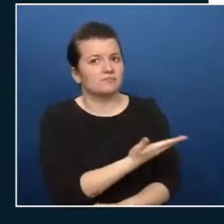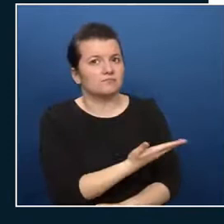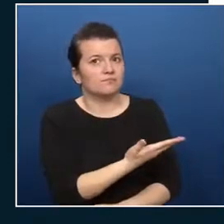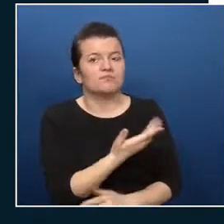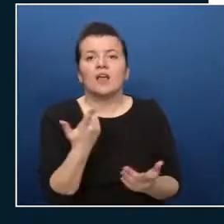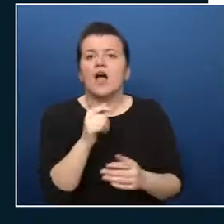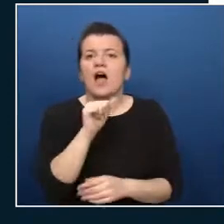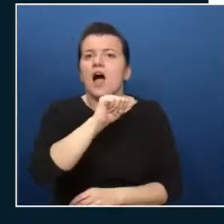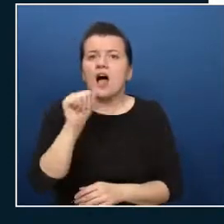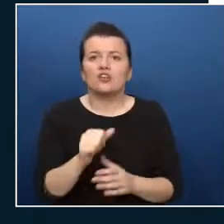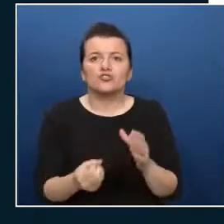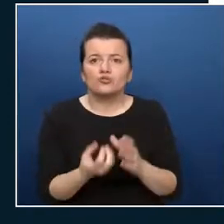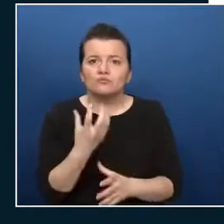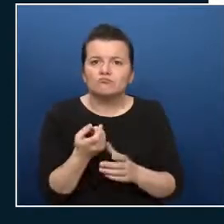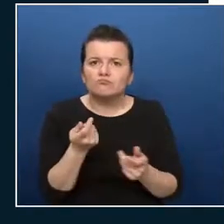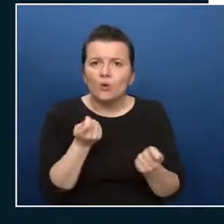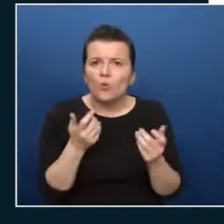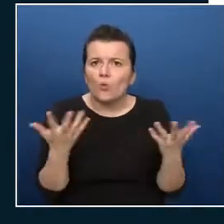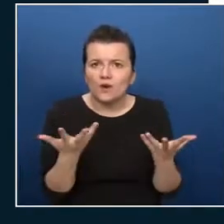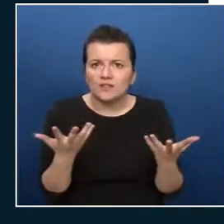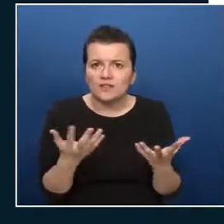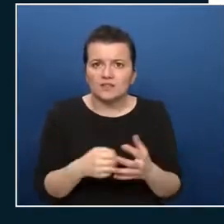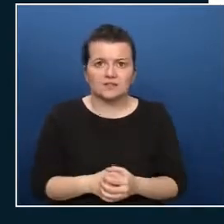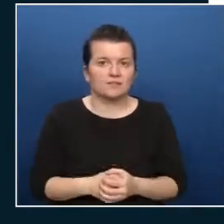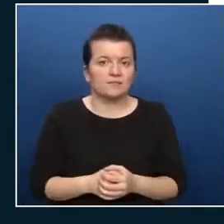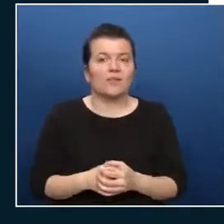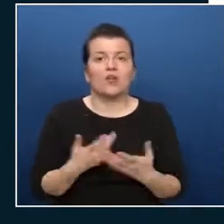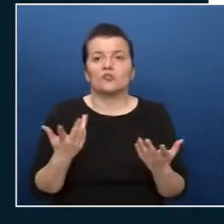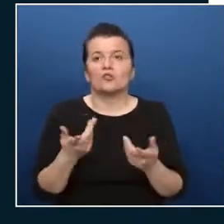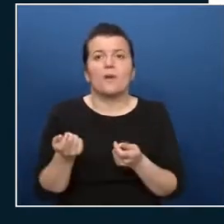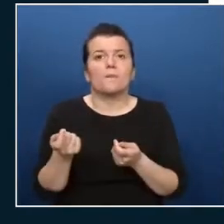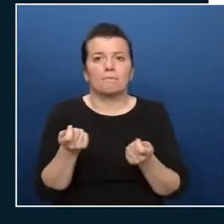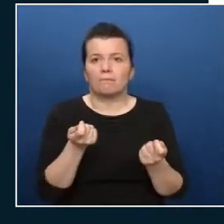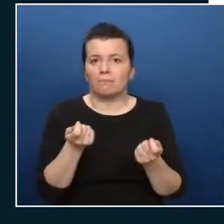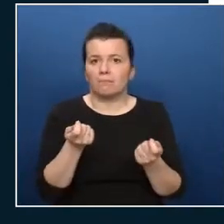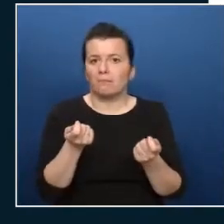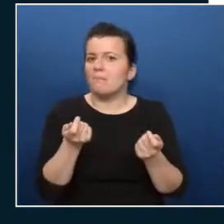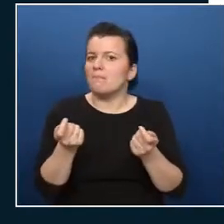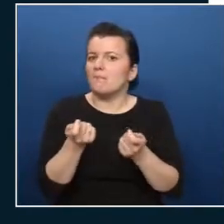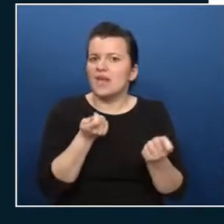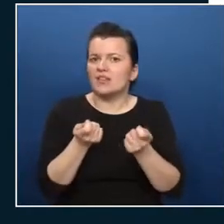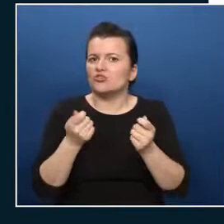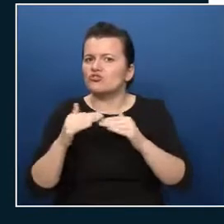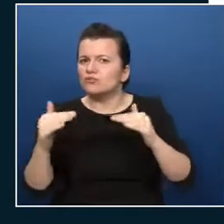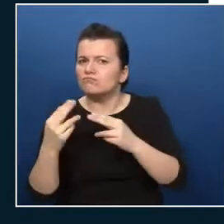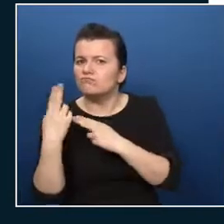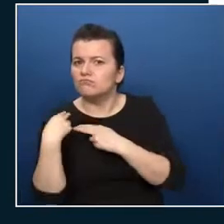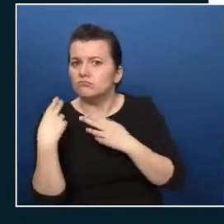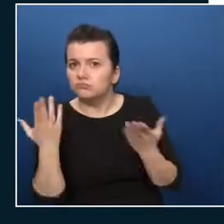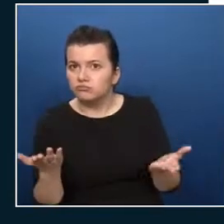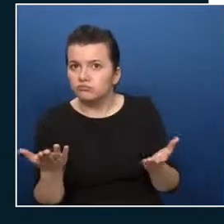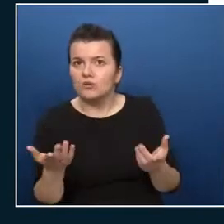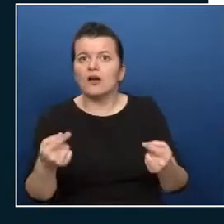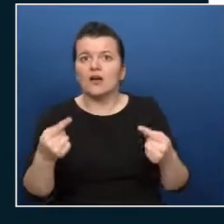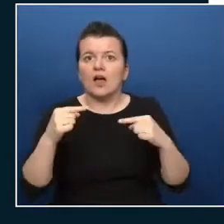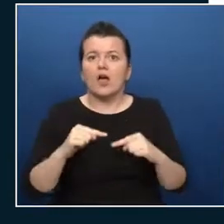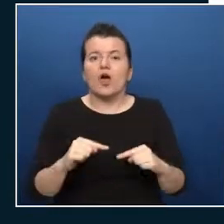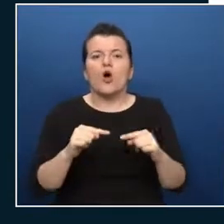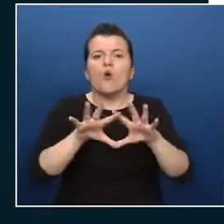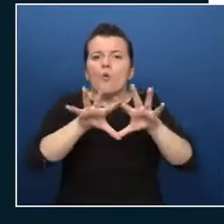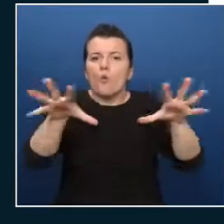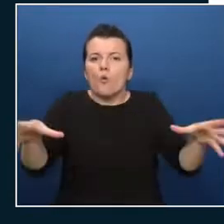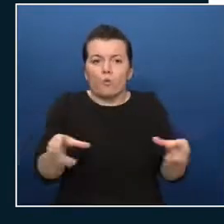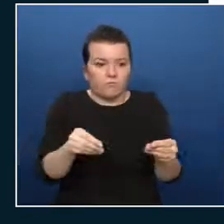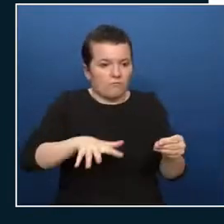it like a consistent management layer the scopes within Azure resource manager and arm or Azure resource manager templates